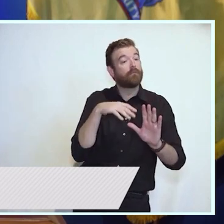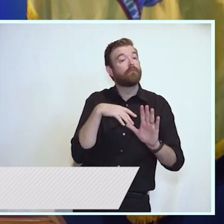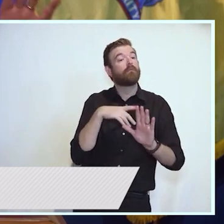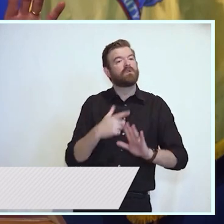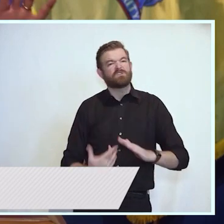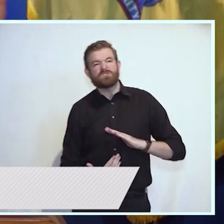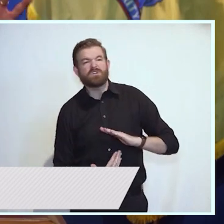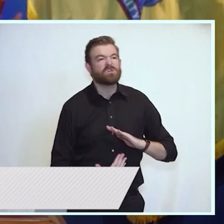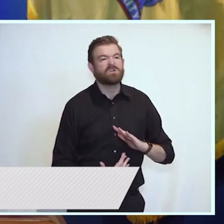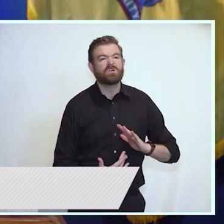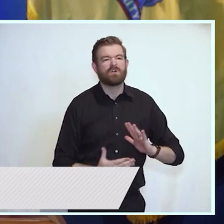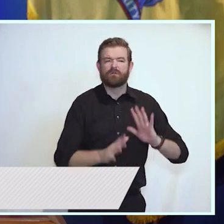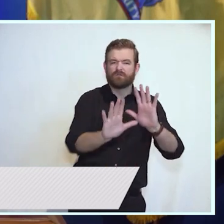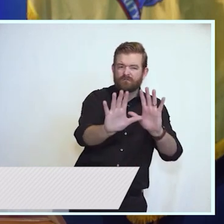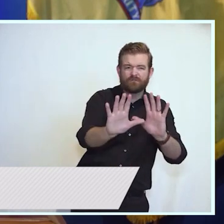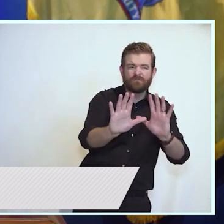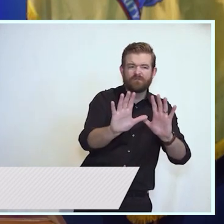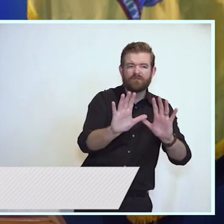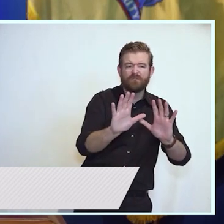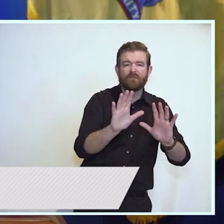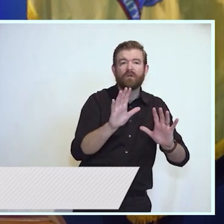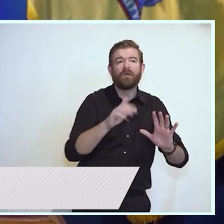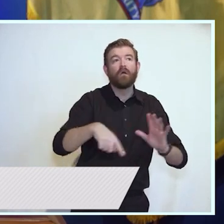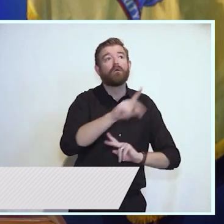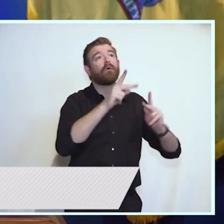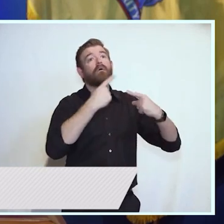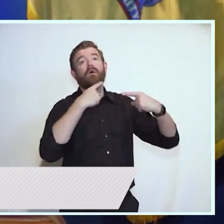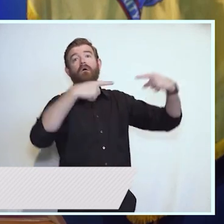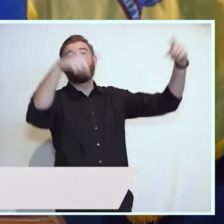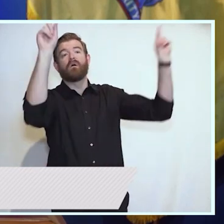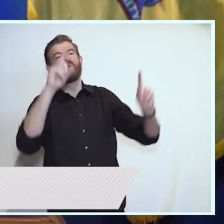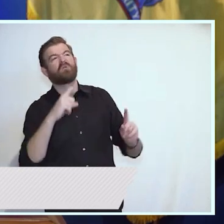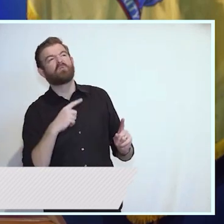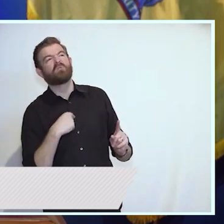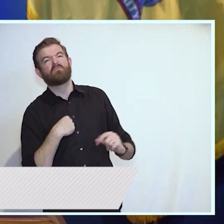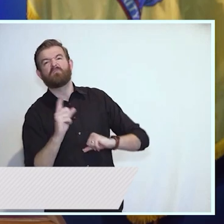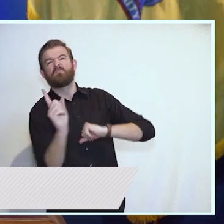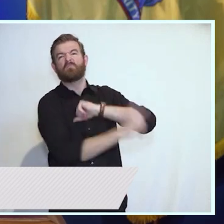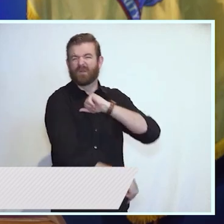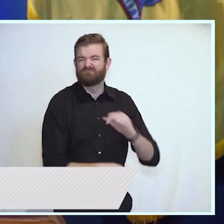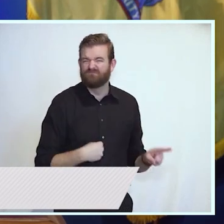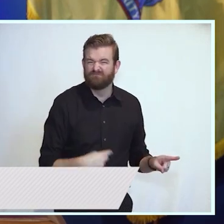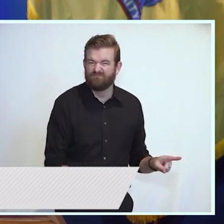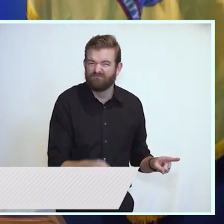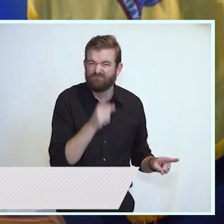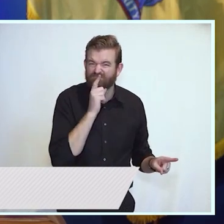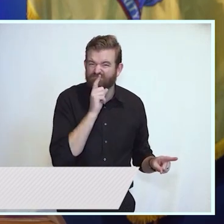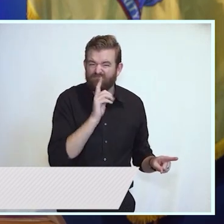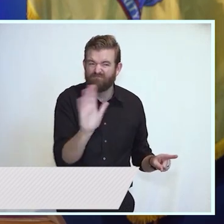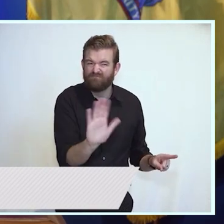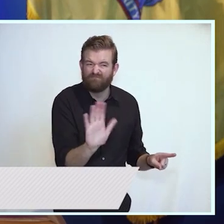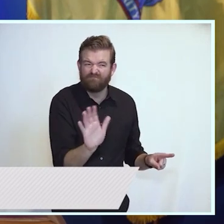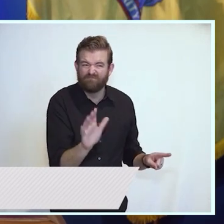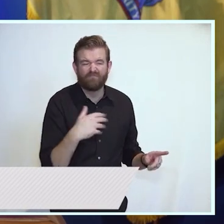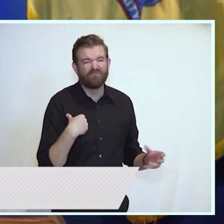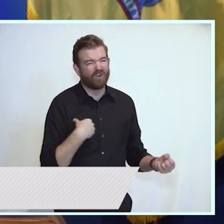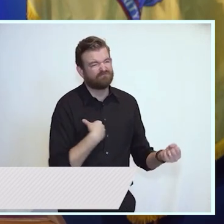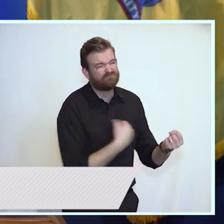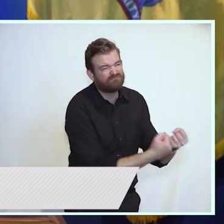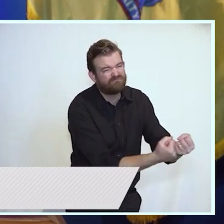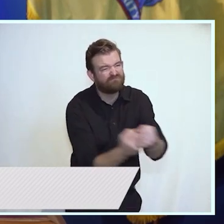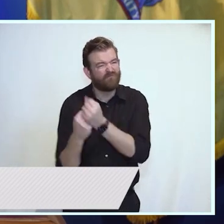begrudge anyone their success. I do not begrudge anyone the realization of their American dream. However,